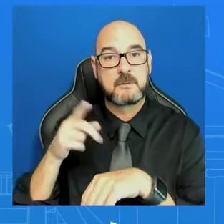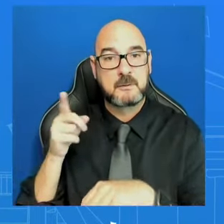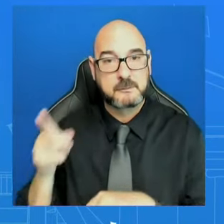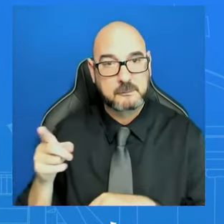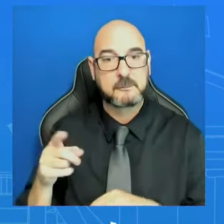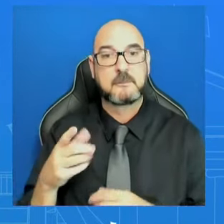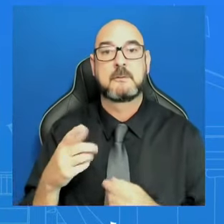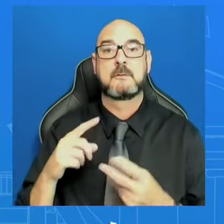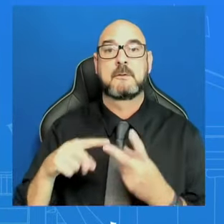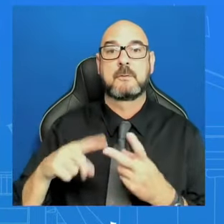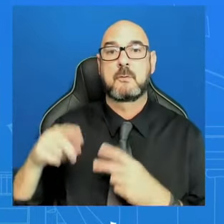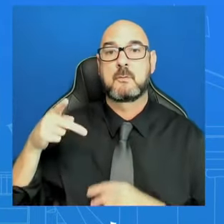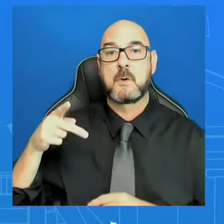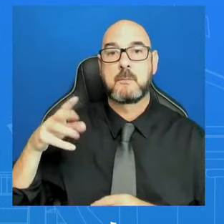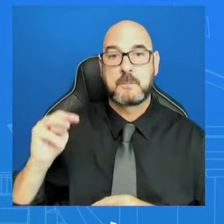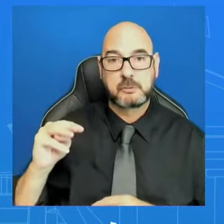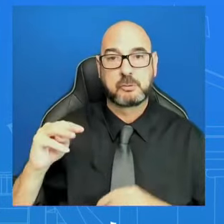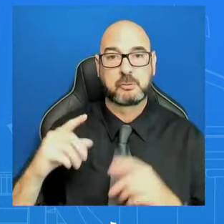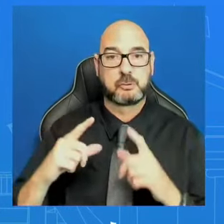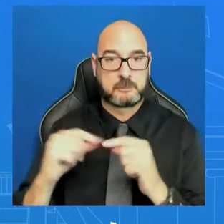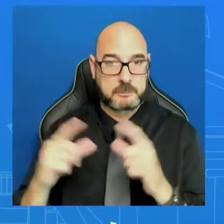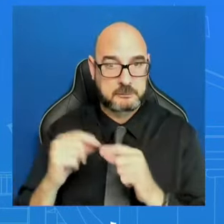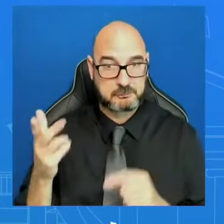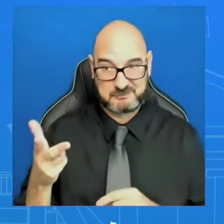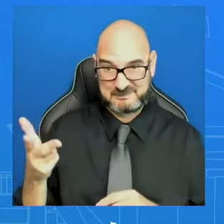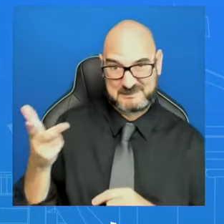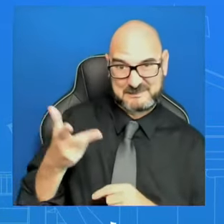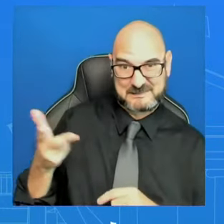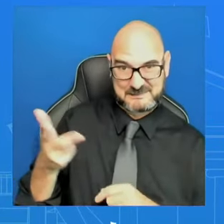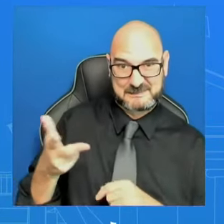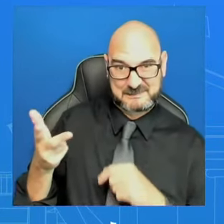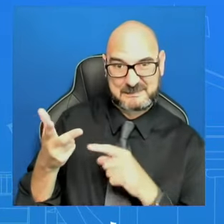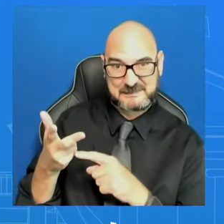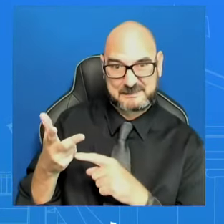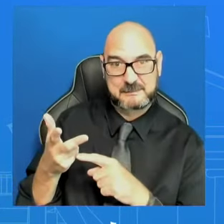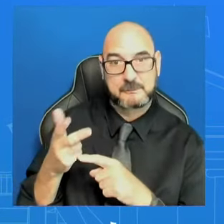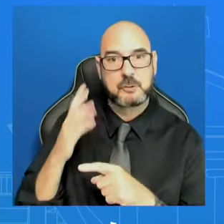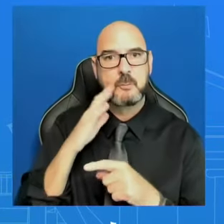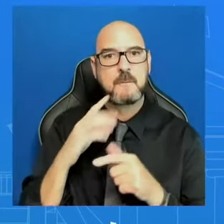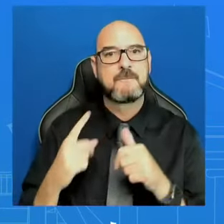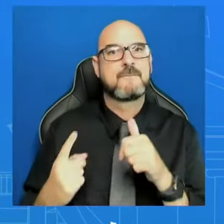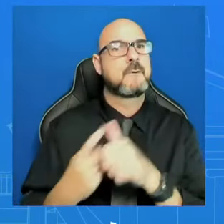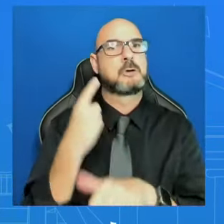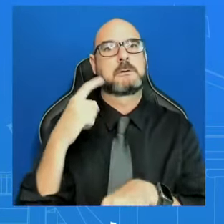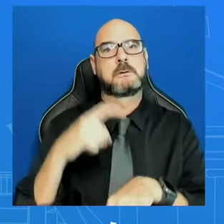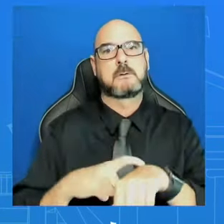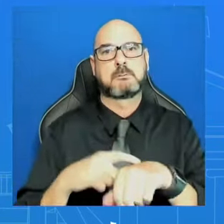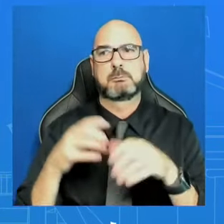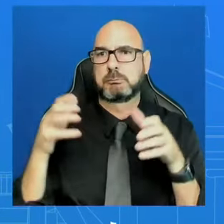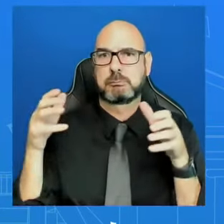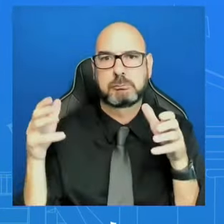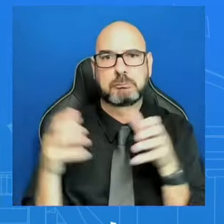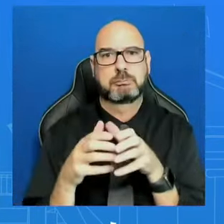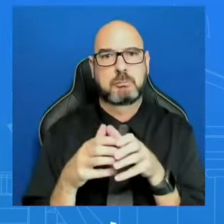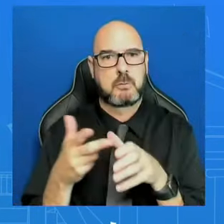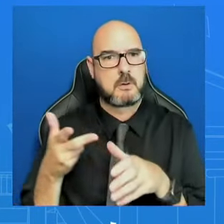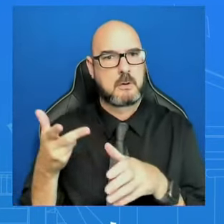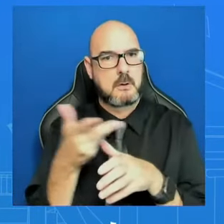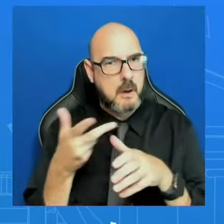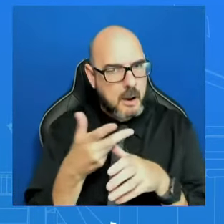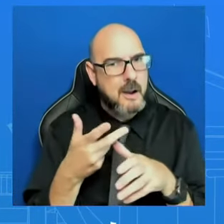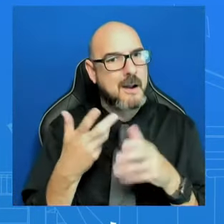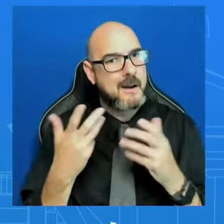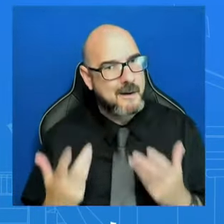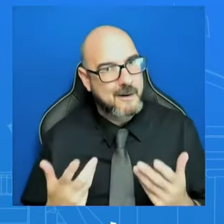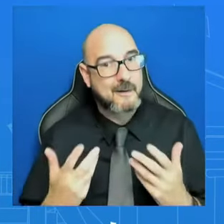first trilateral U.S.-Japan-Philippines Leaders Summit. In addition, President Biden will host President Marcos for a